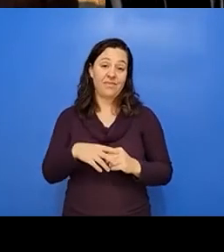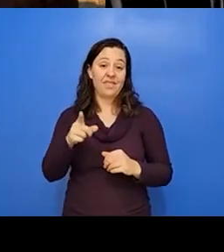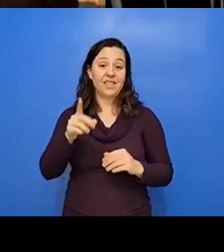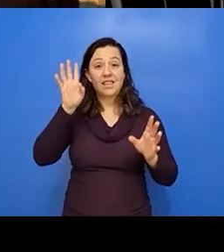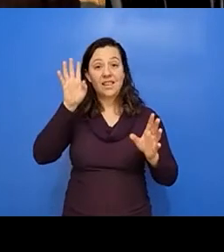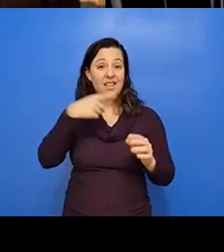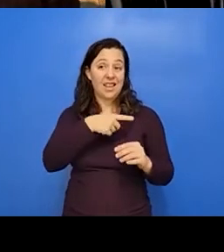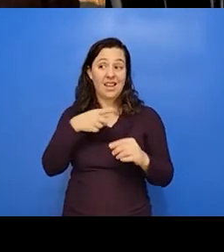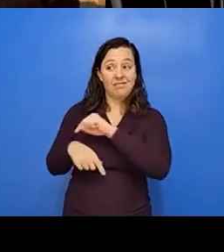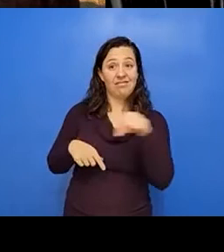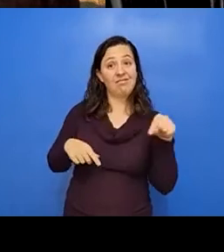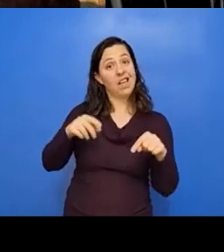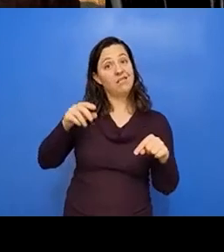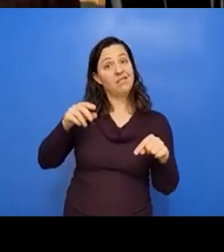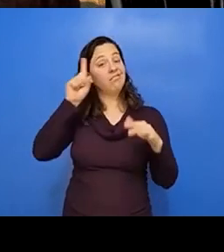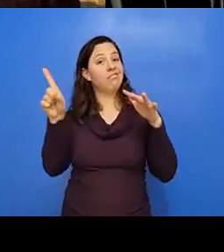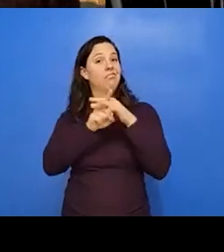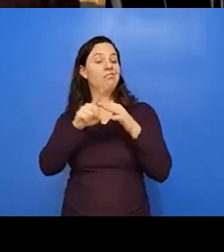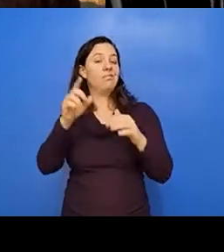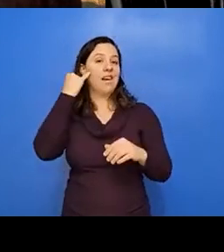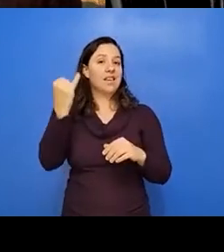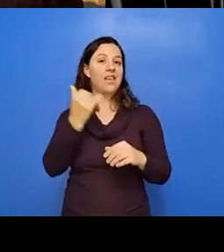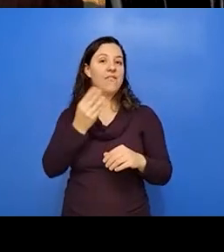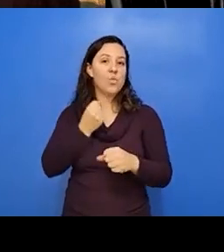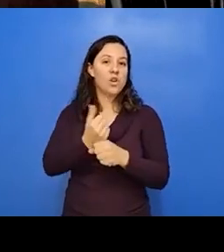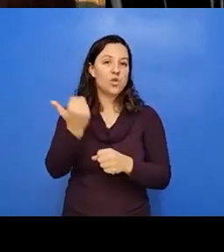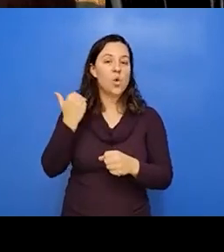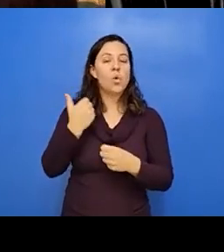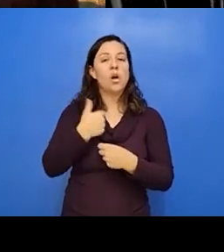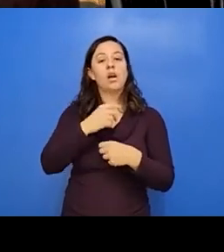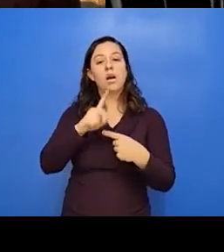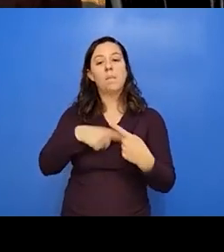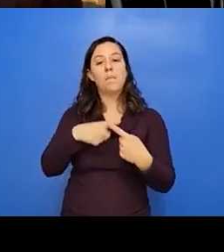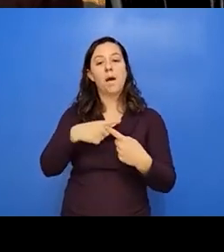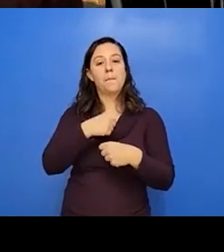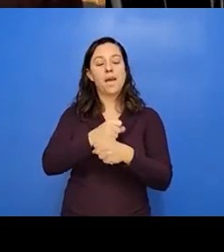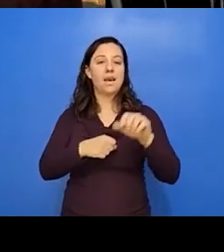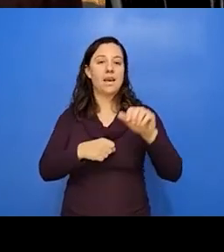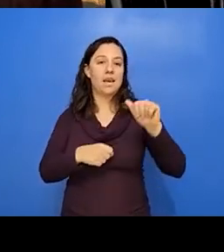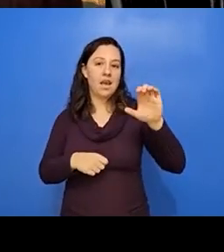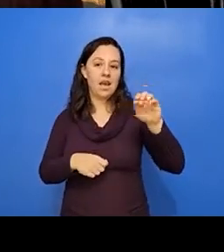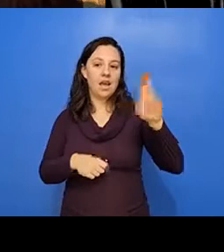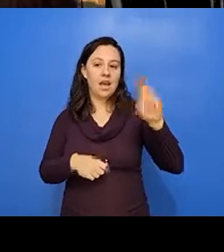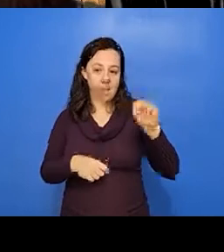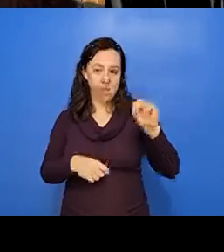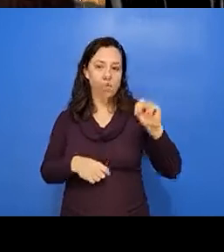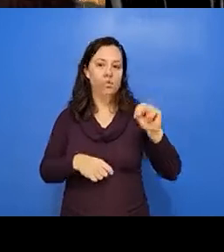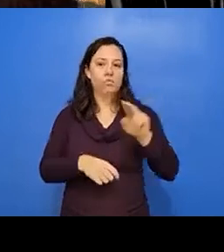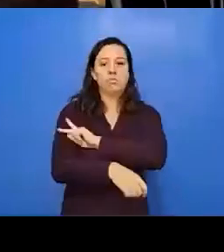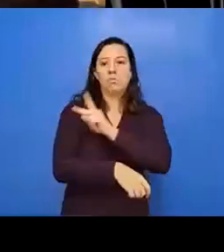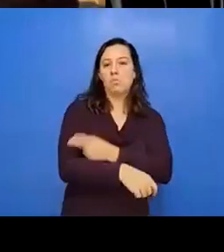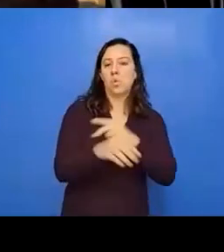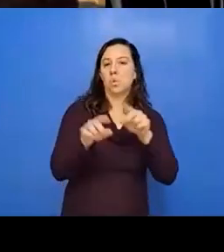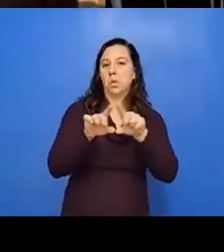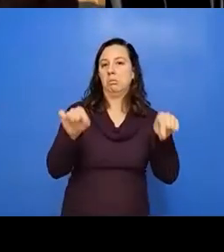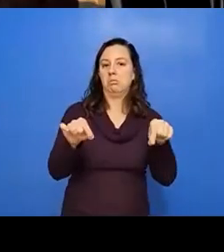idea a few years ago, um, about creating an acorn protein bar. And, um, I thought, well, yeah,